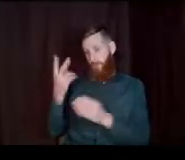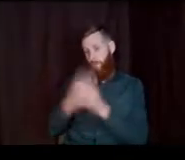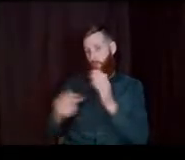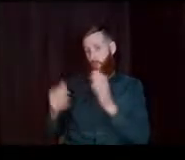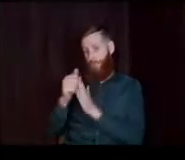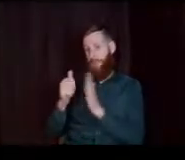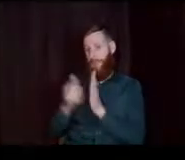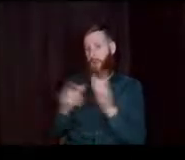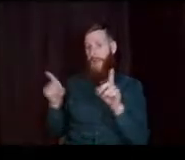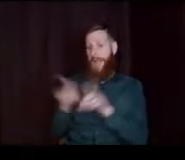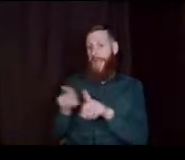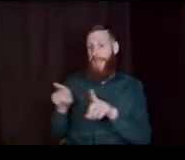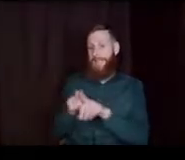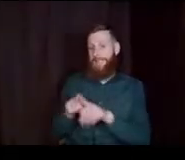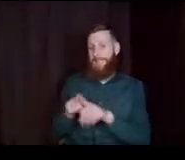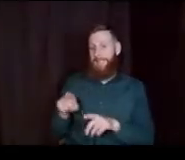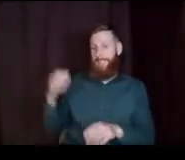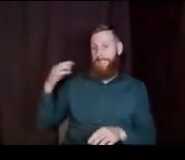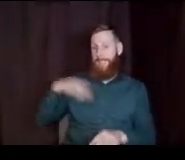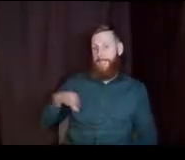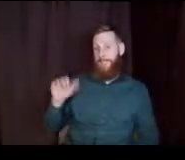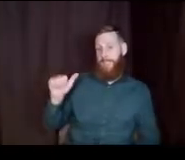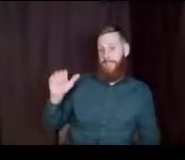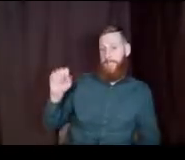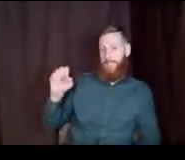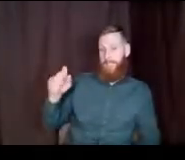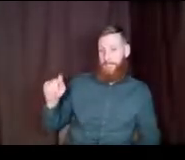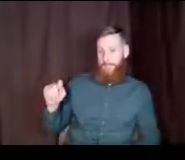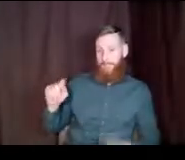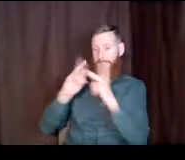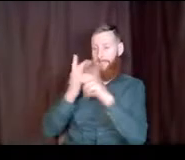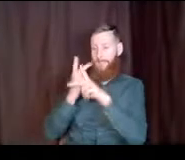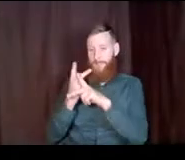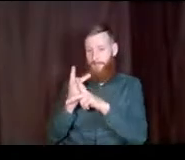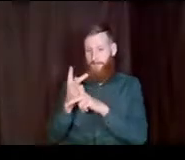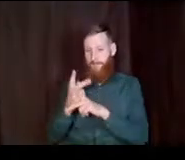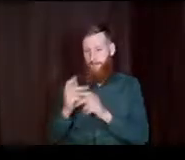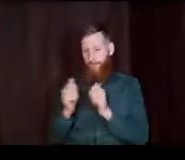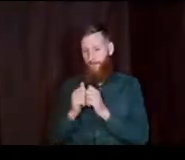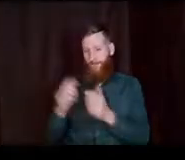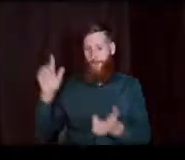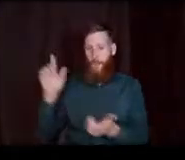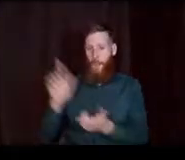an asset, which is calculated at a much lower percent than income.